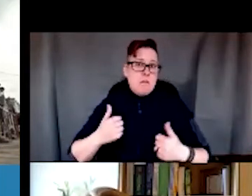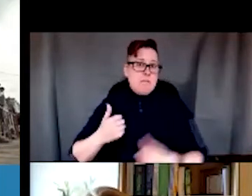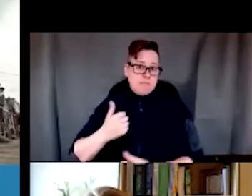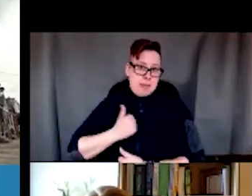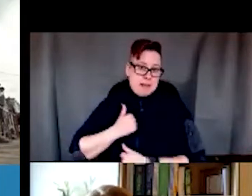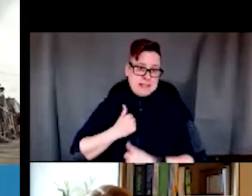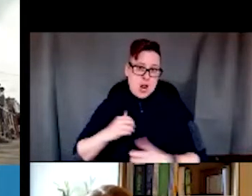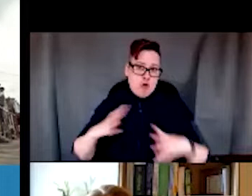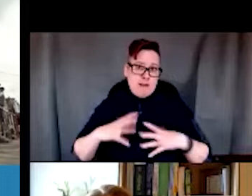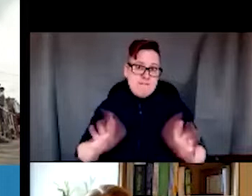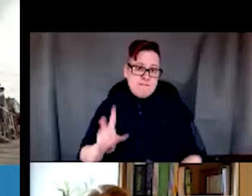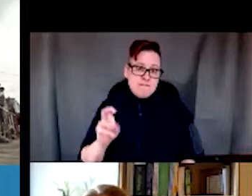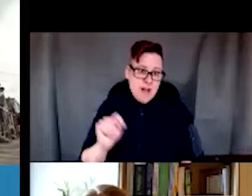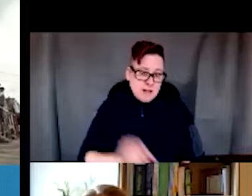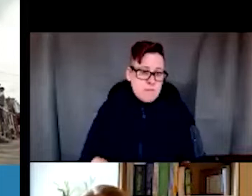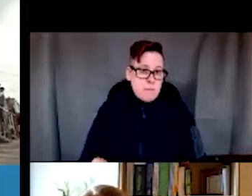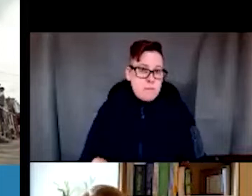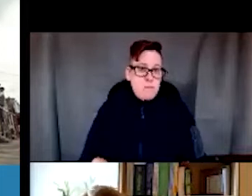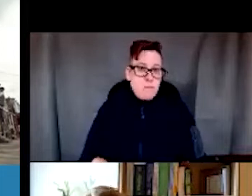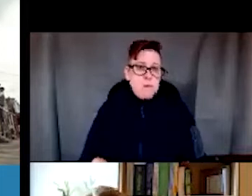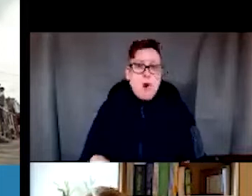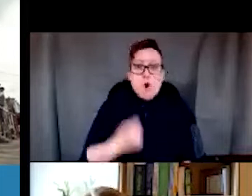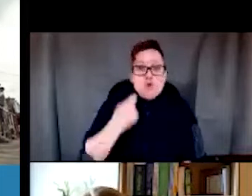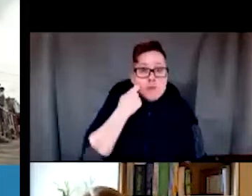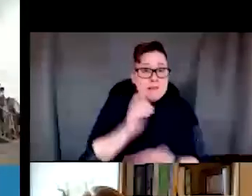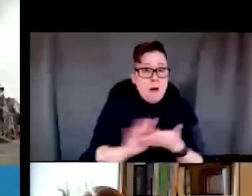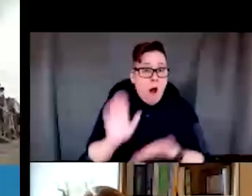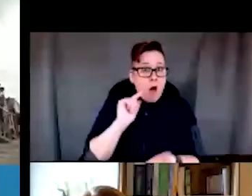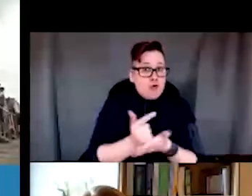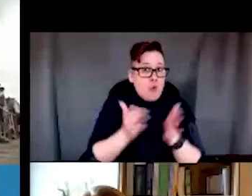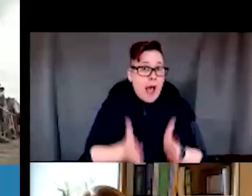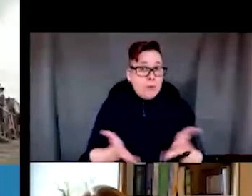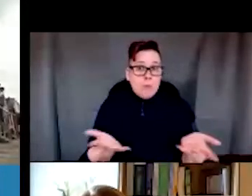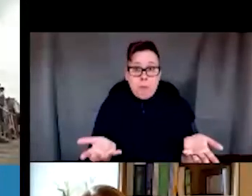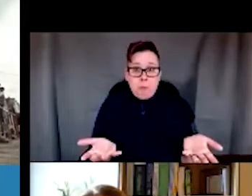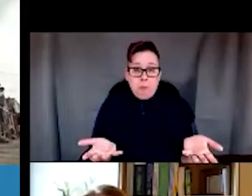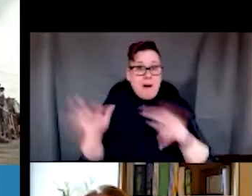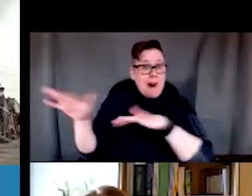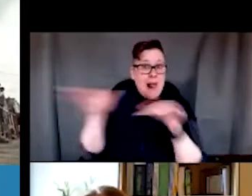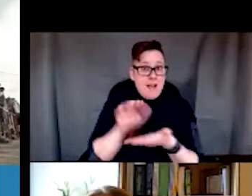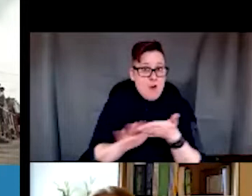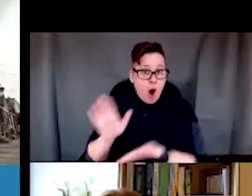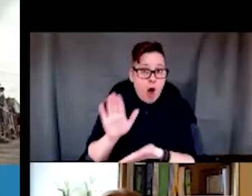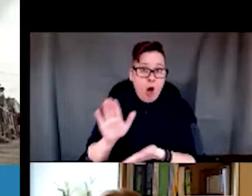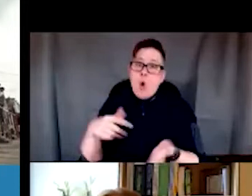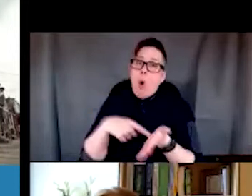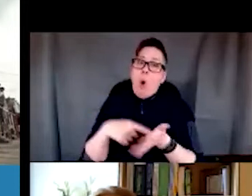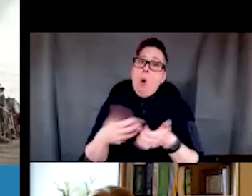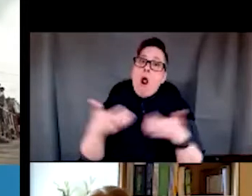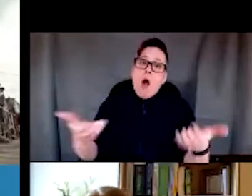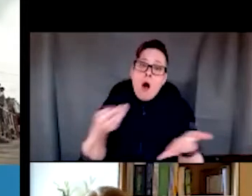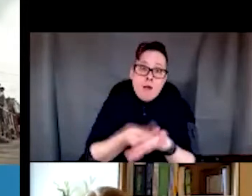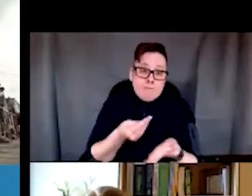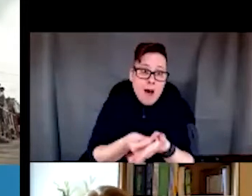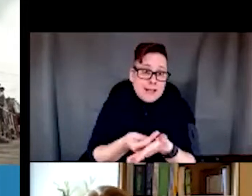services. But recent college graduates, right, leaving college with a lot of debt, perhaps